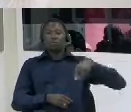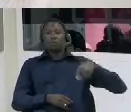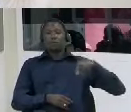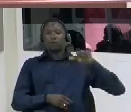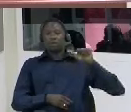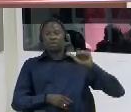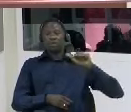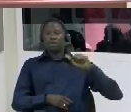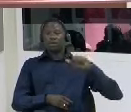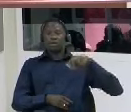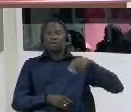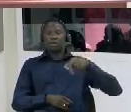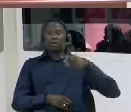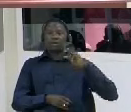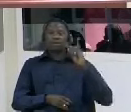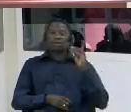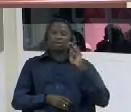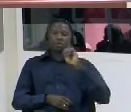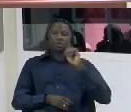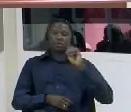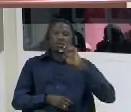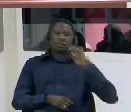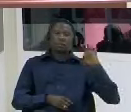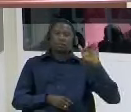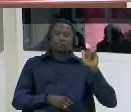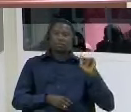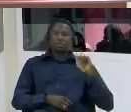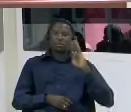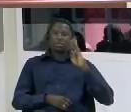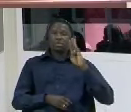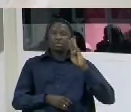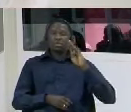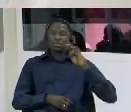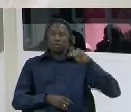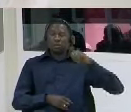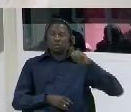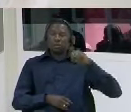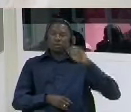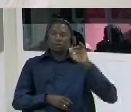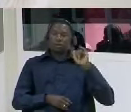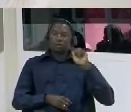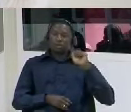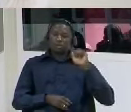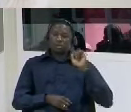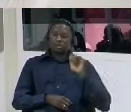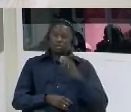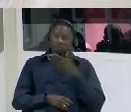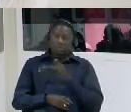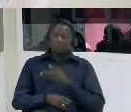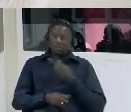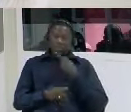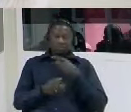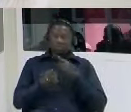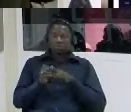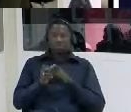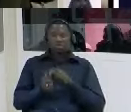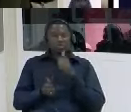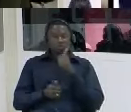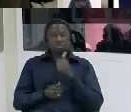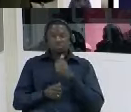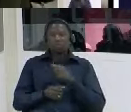definitely dedicated his whole life towards the struggle and everybody also is a part of the citizen